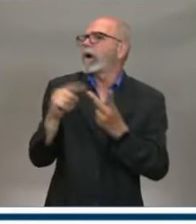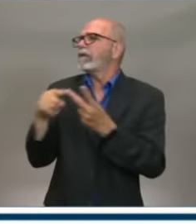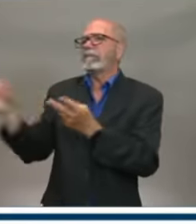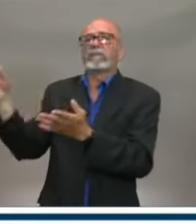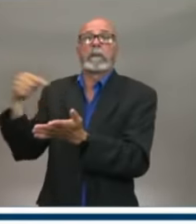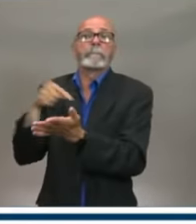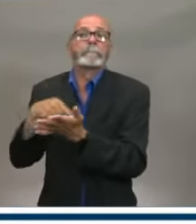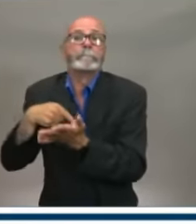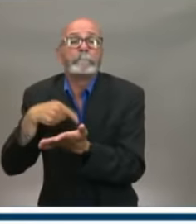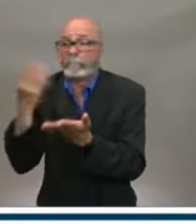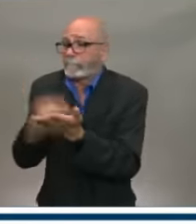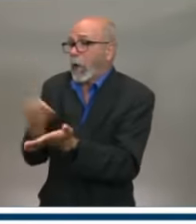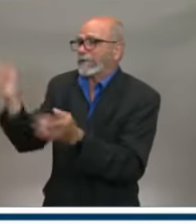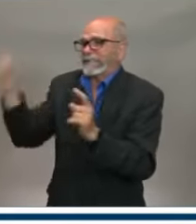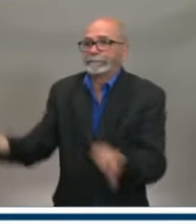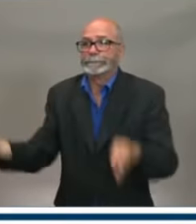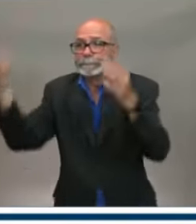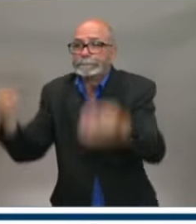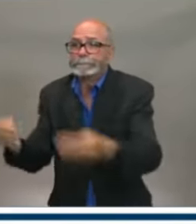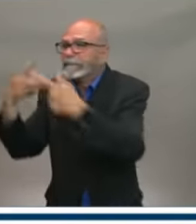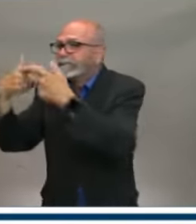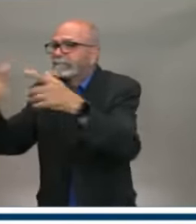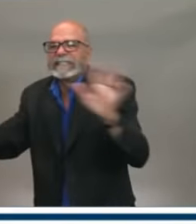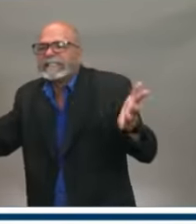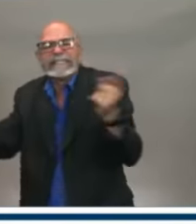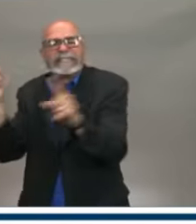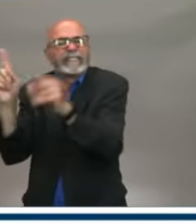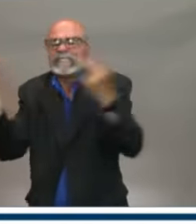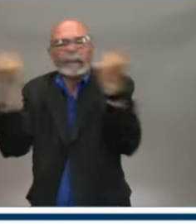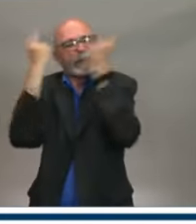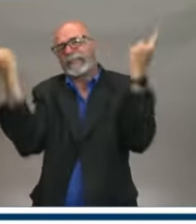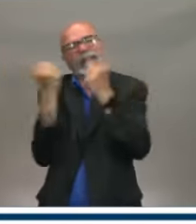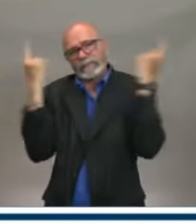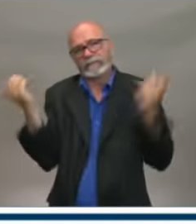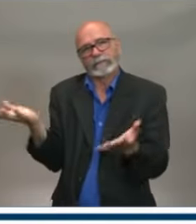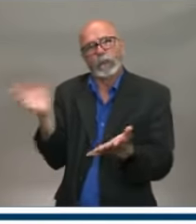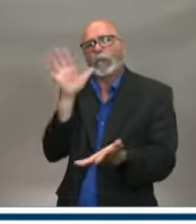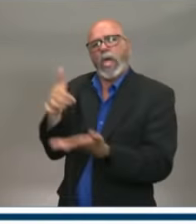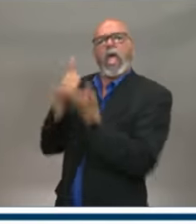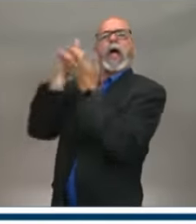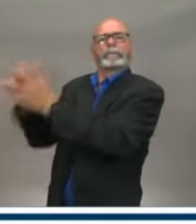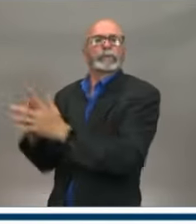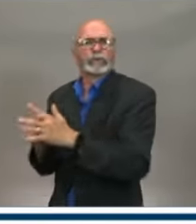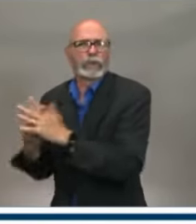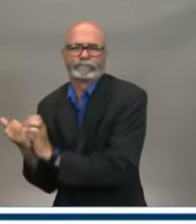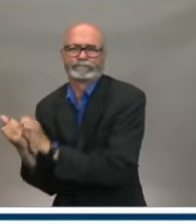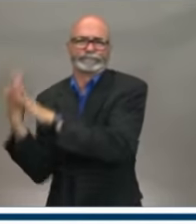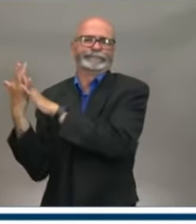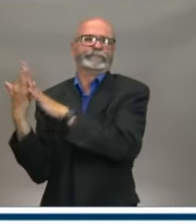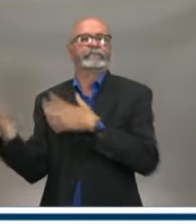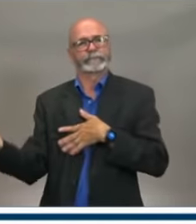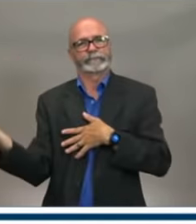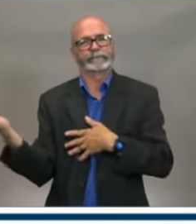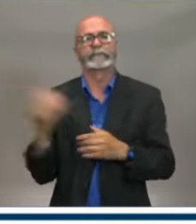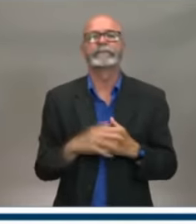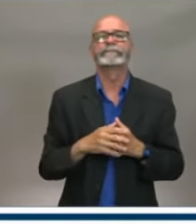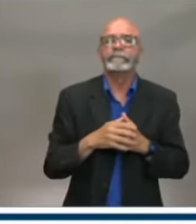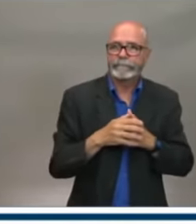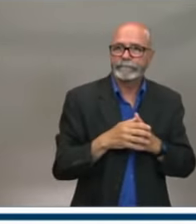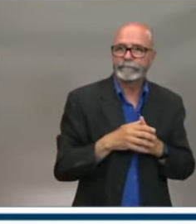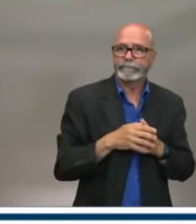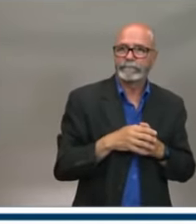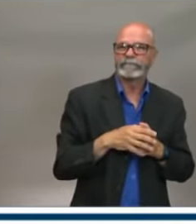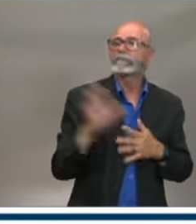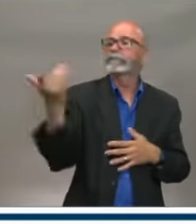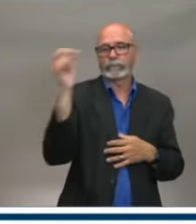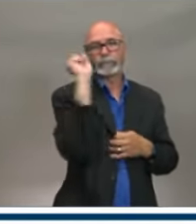whatever it is that they believe they require to help them get started. Olivier, do you have a follow-up? Sure. Thank you. So,